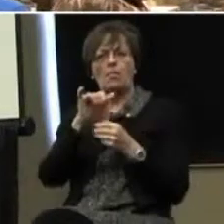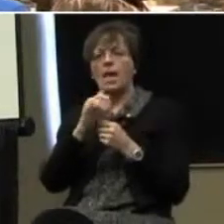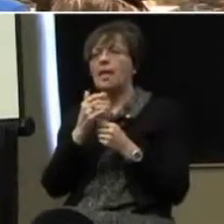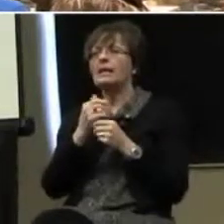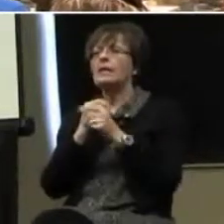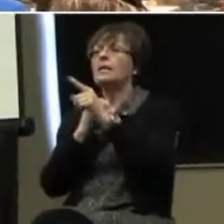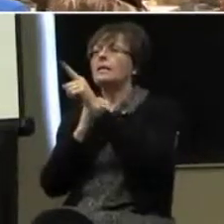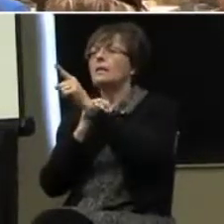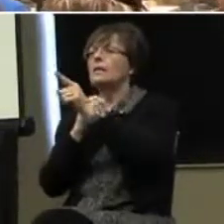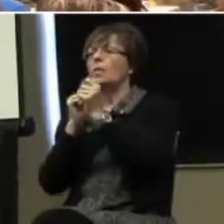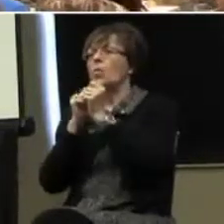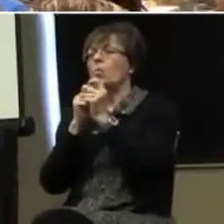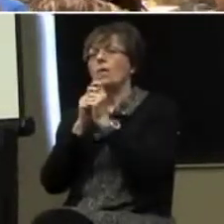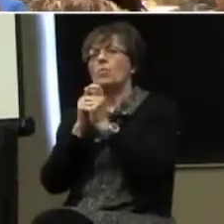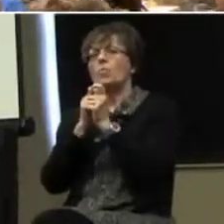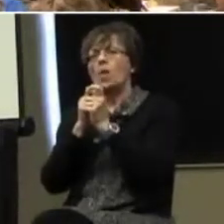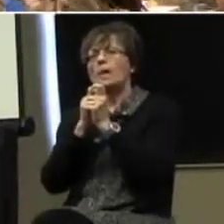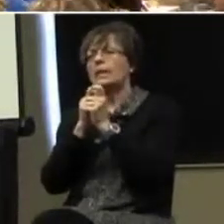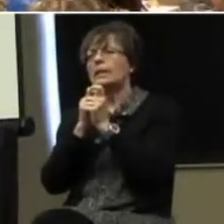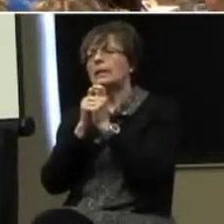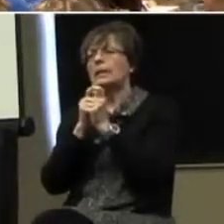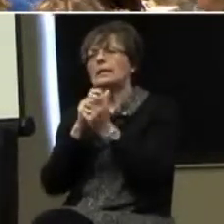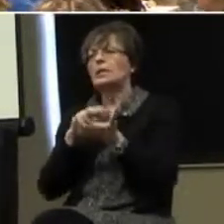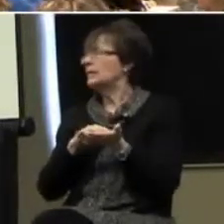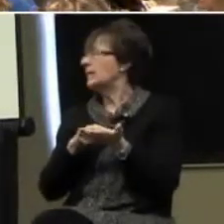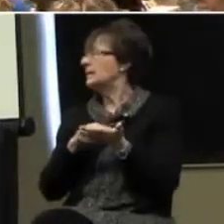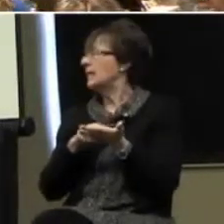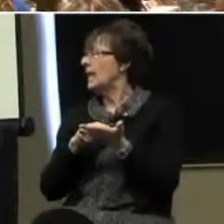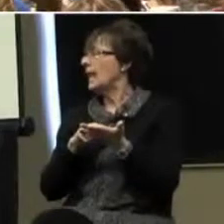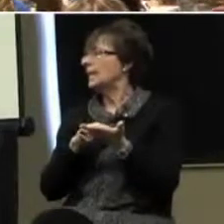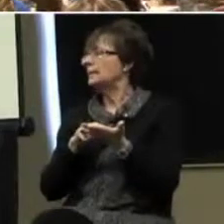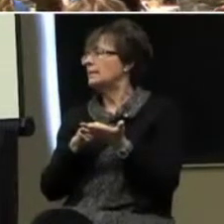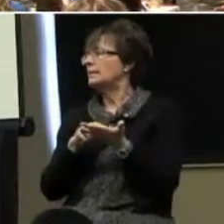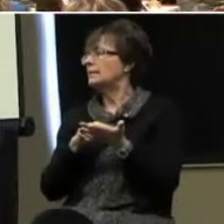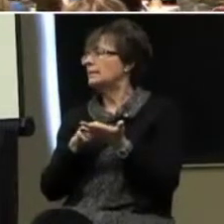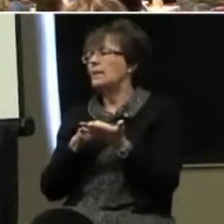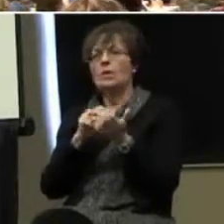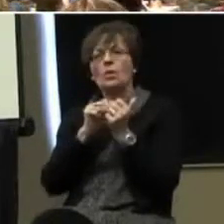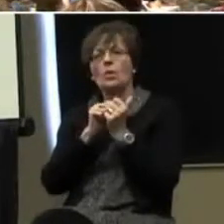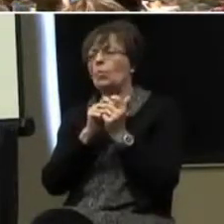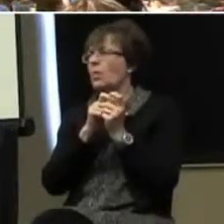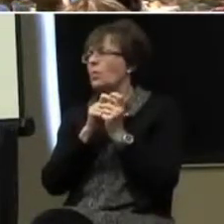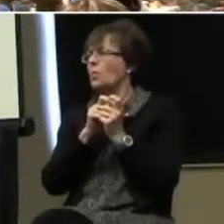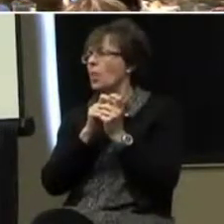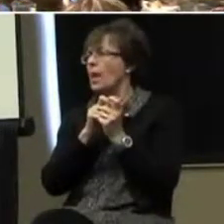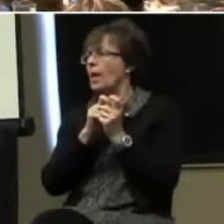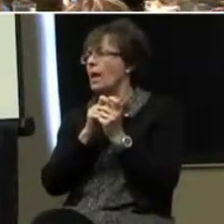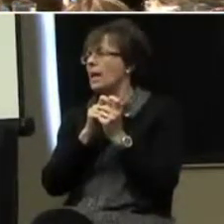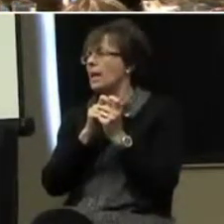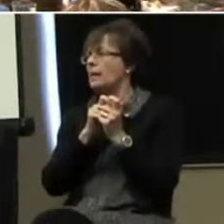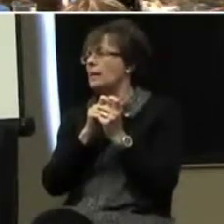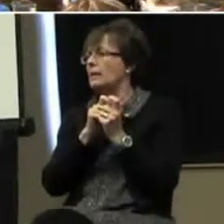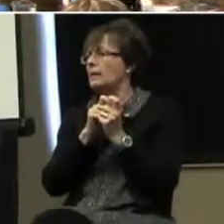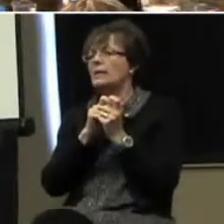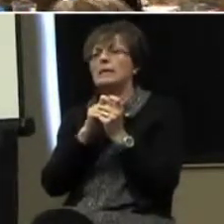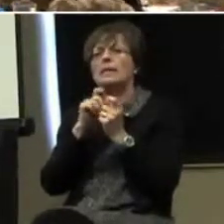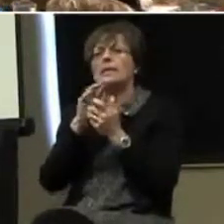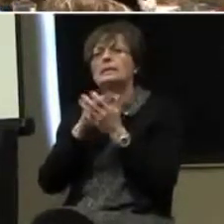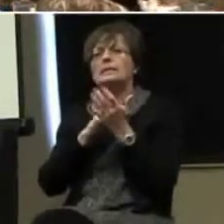You don't? Okay. There's a dance with the run that you have to do?